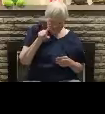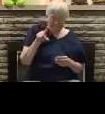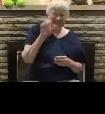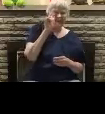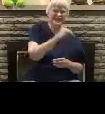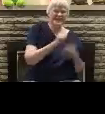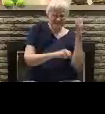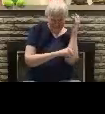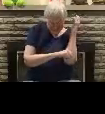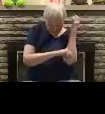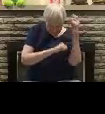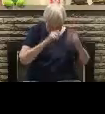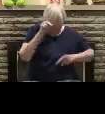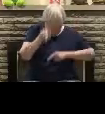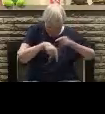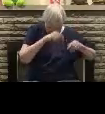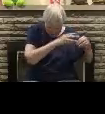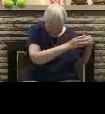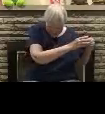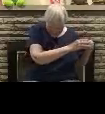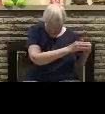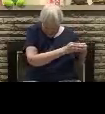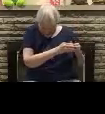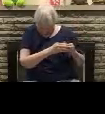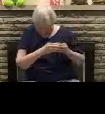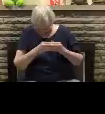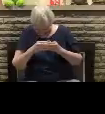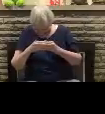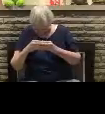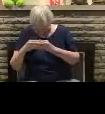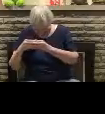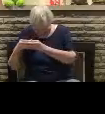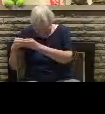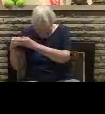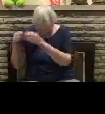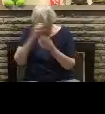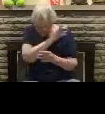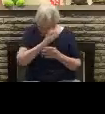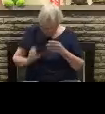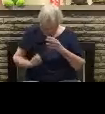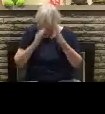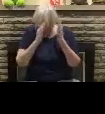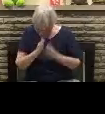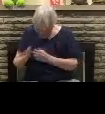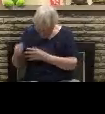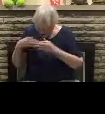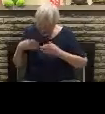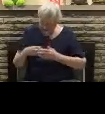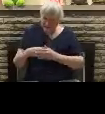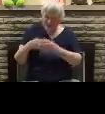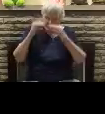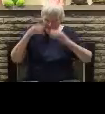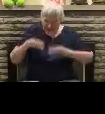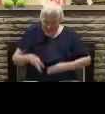other women preachers who are preaching this stuff, they're seducing Christians to commit